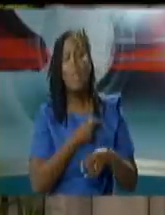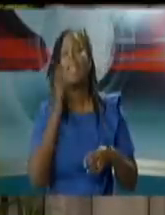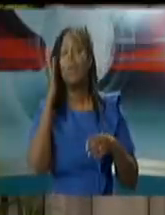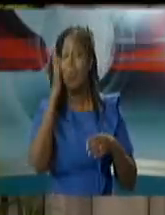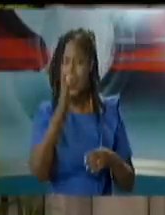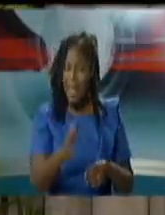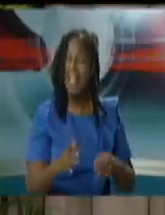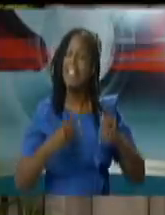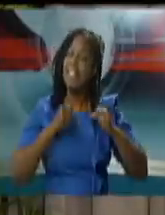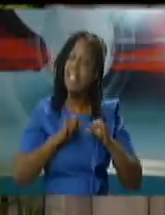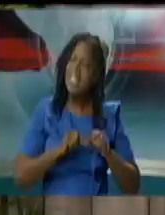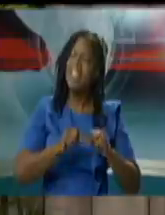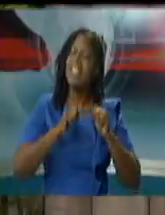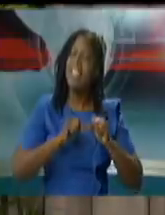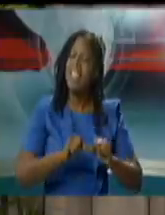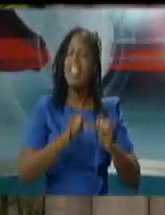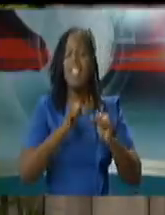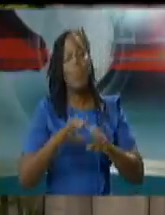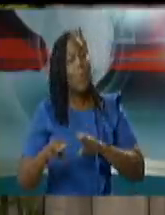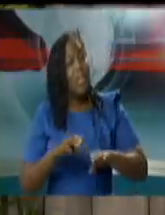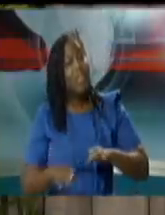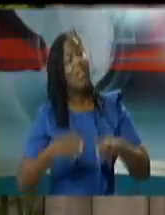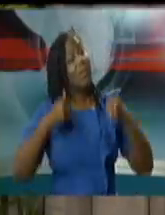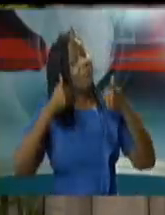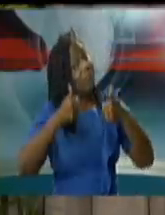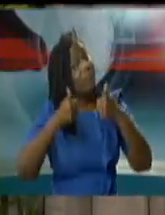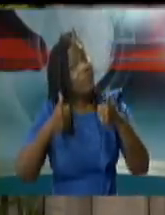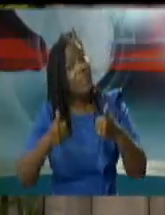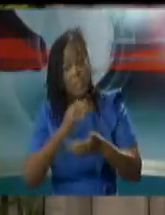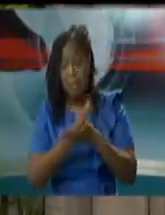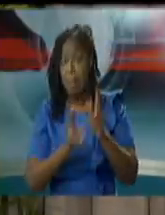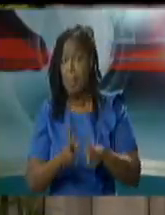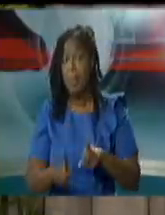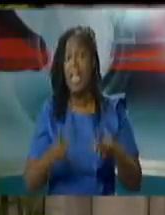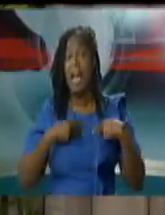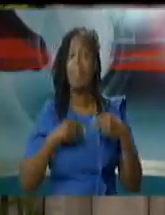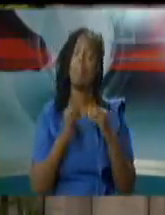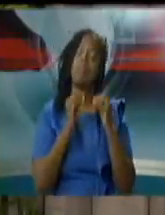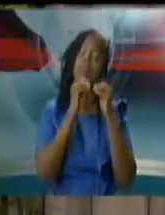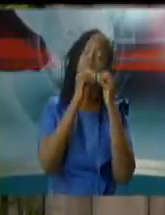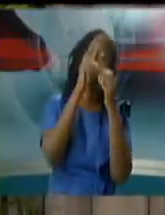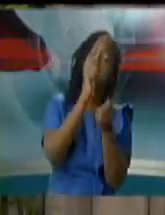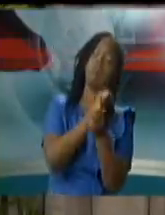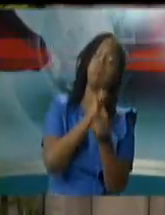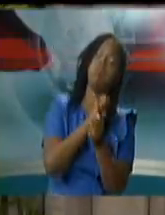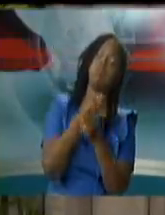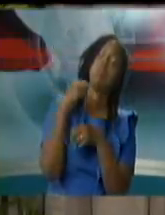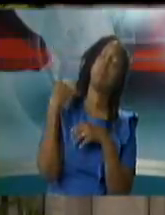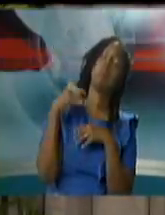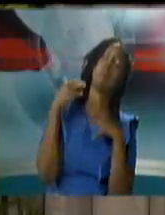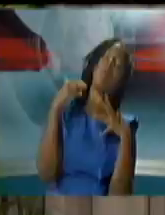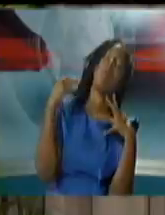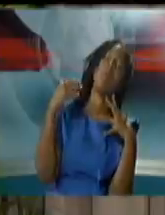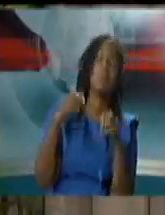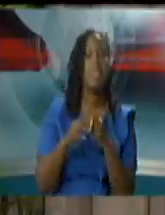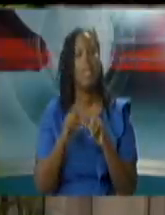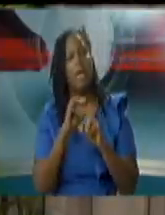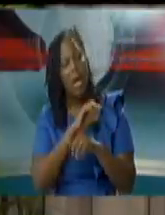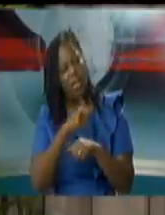fair share sometimes for some people it means a lot more work than normal and for others it may involve a little less last thing i'll say